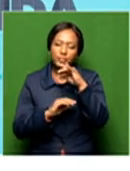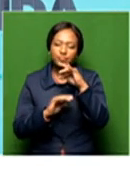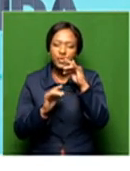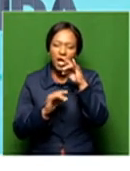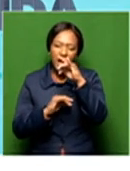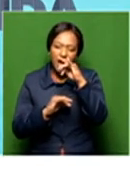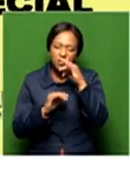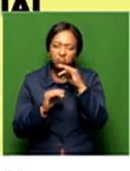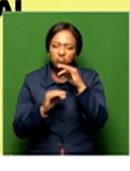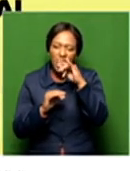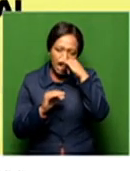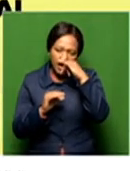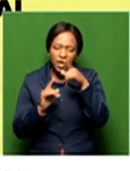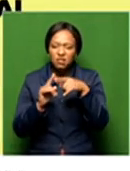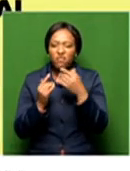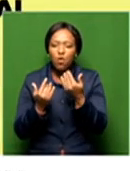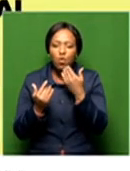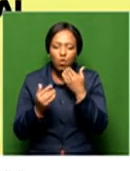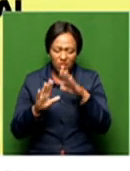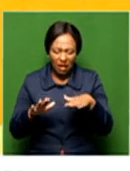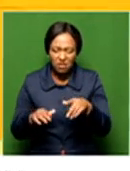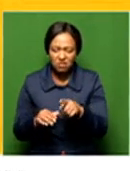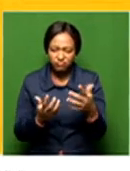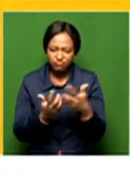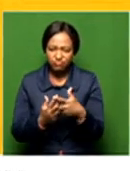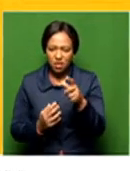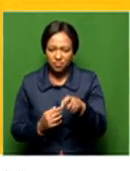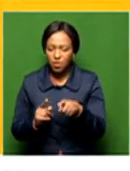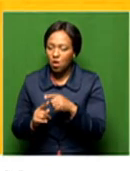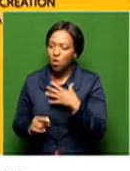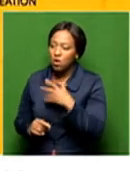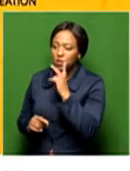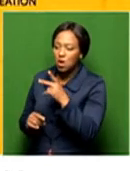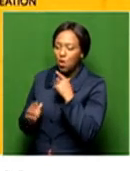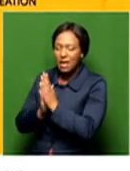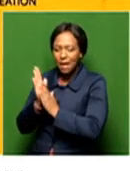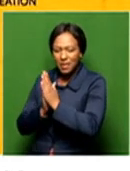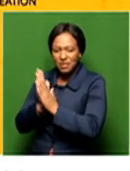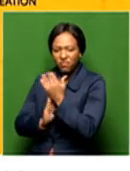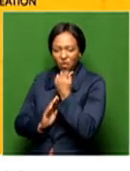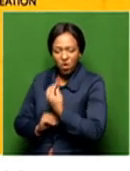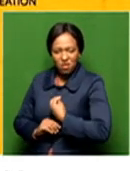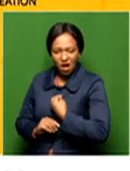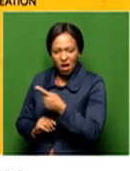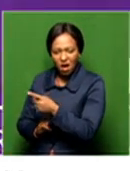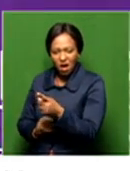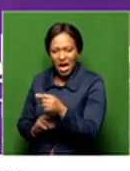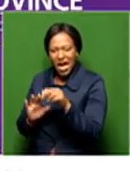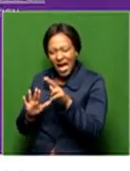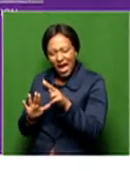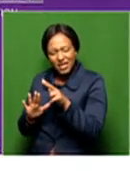And I suppose it'll make your job much more easier, seeing the drive and the ambition from these young people. mean, eight